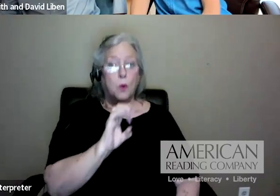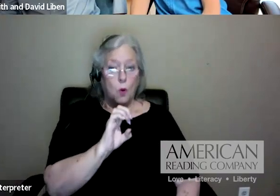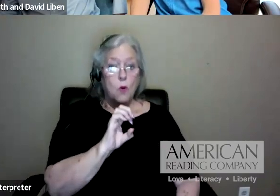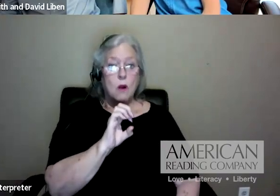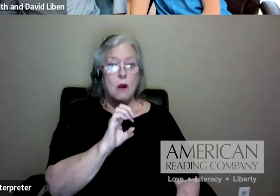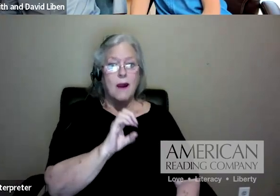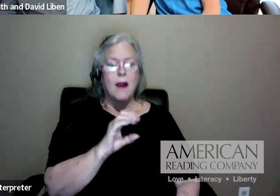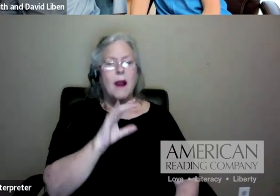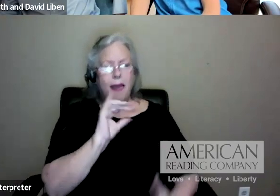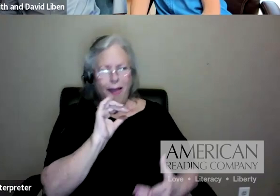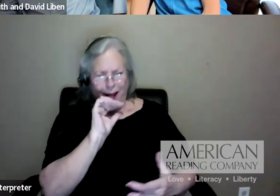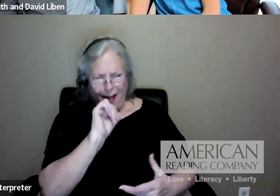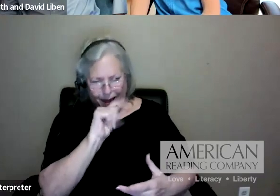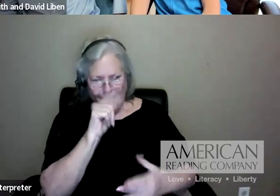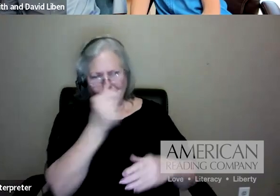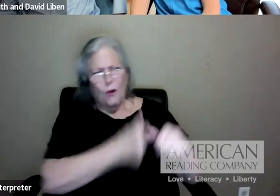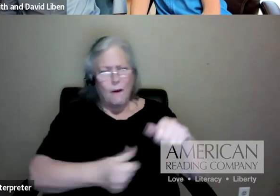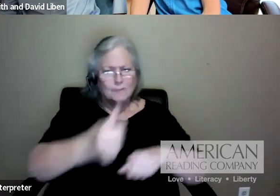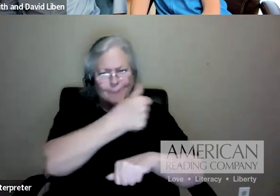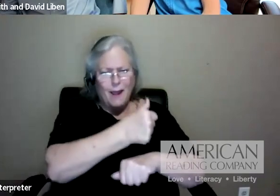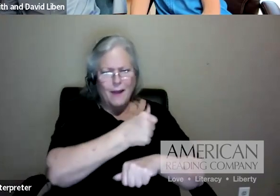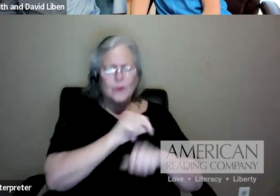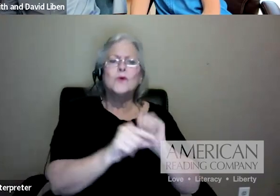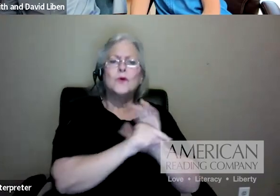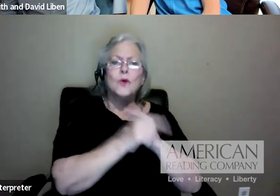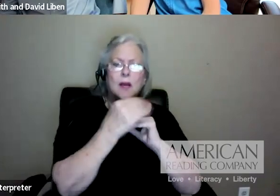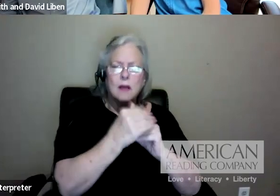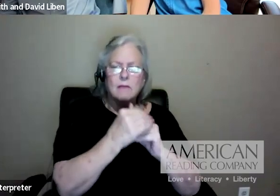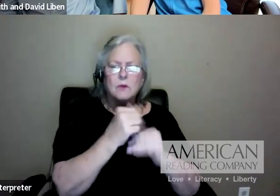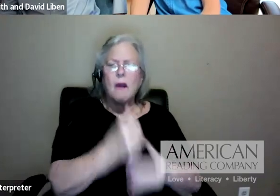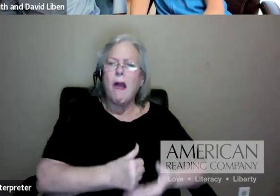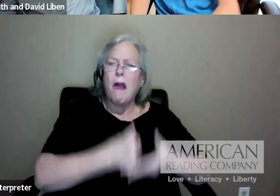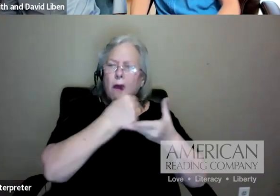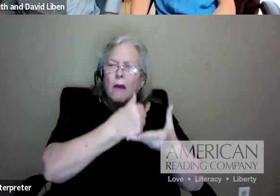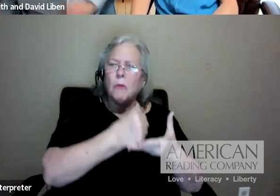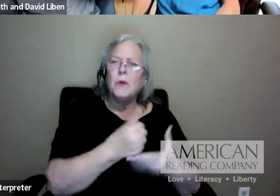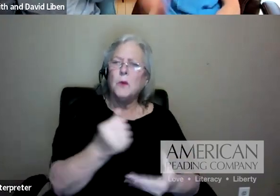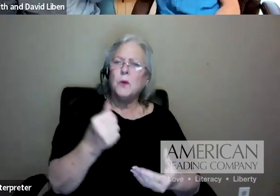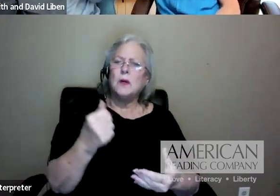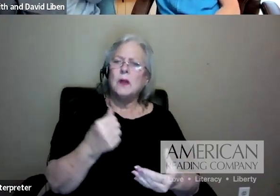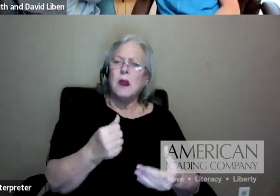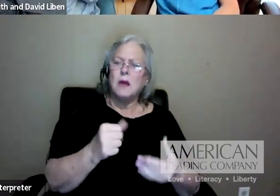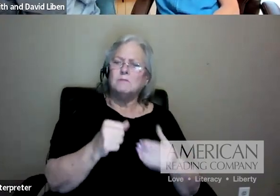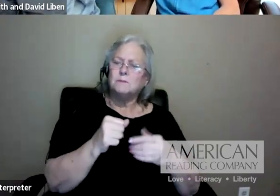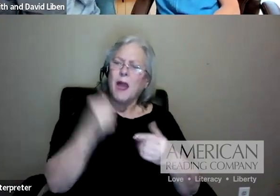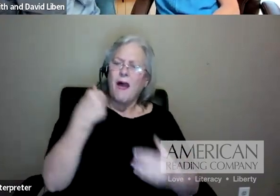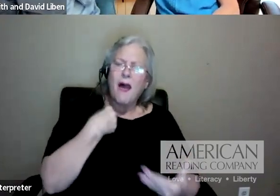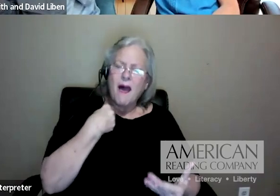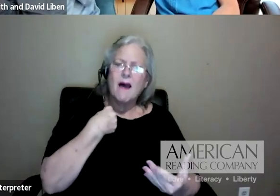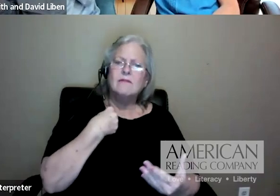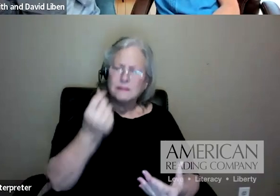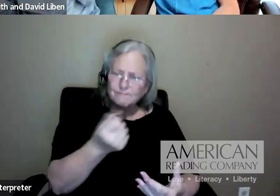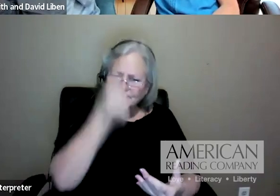help you drive key understandings about knowledge, as well as the ELA standard,